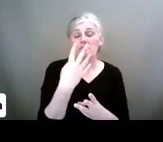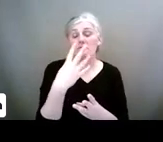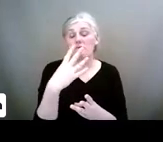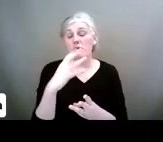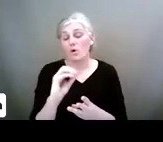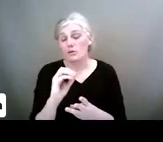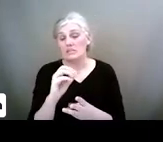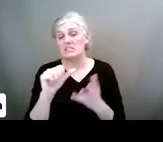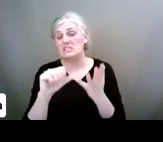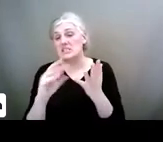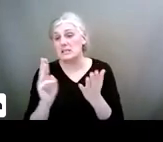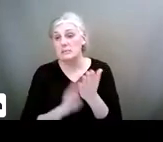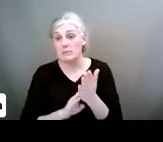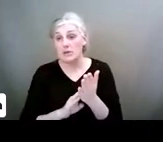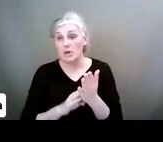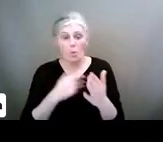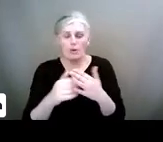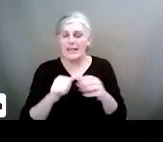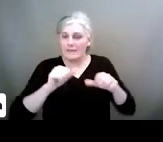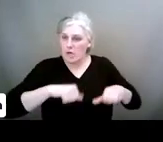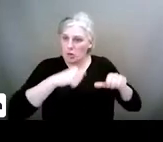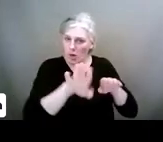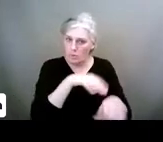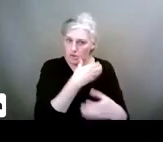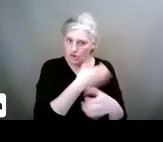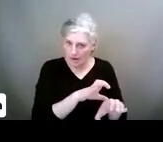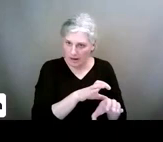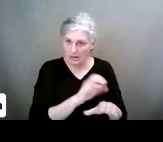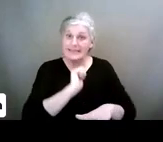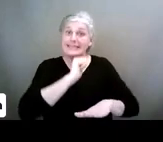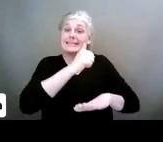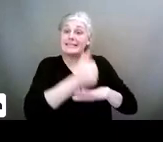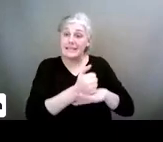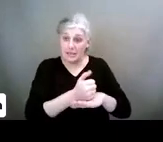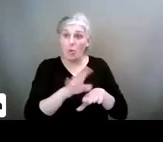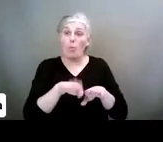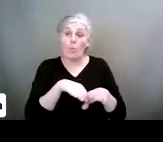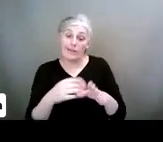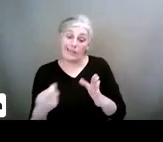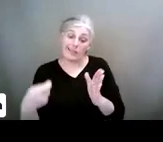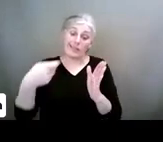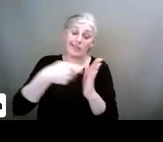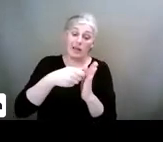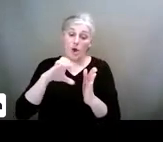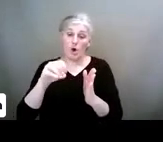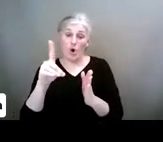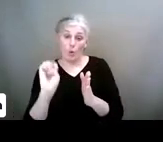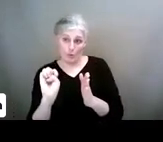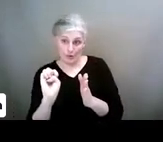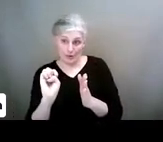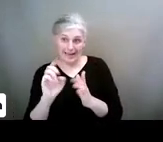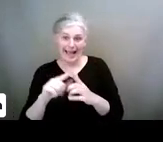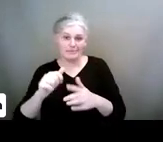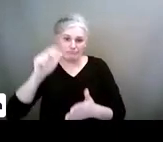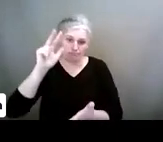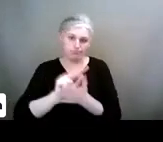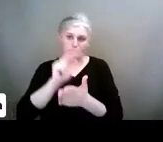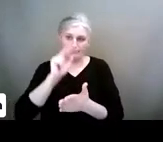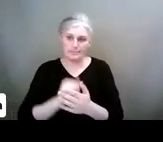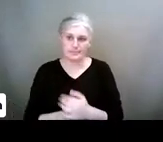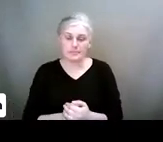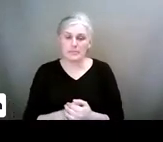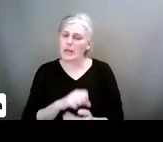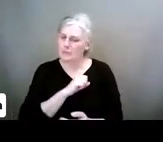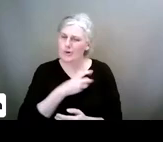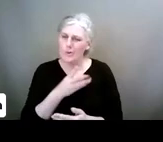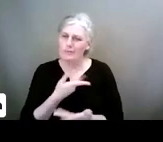minutes that you agree with your young person. And you set that with a code. And agree it. And I'm sure there'll be